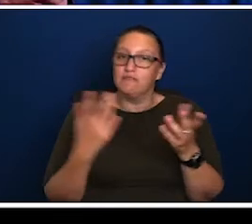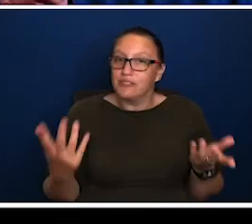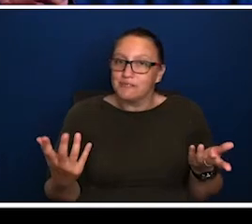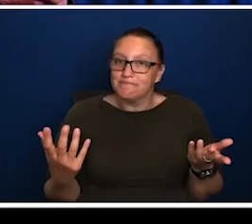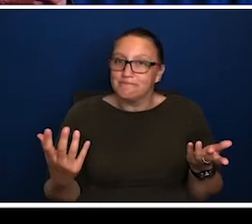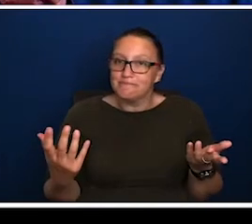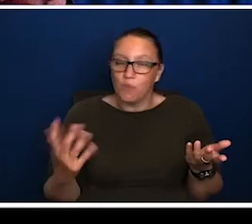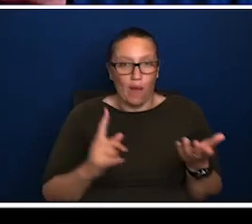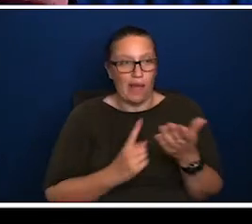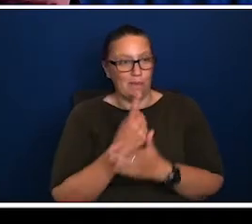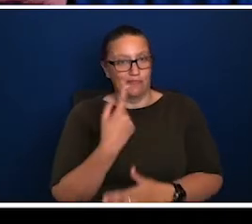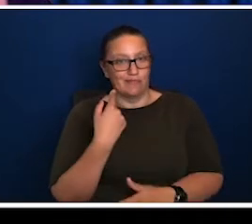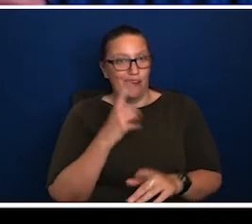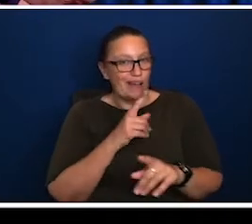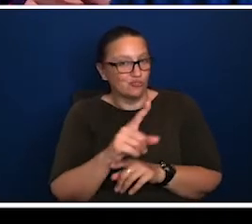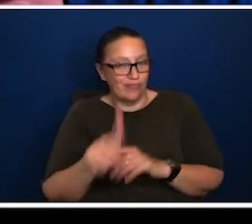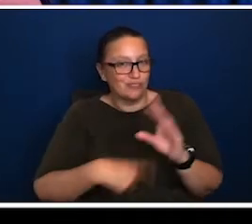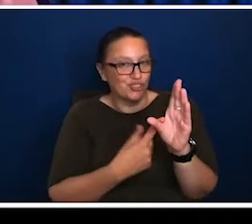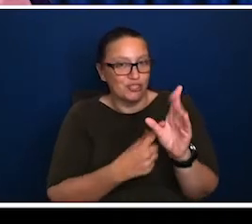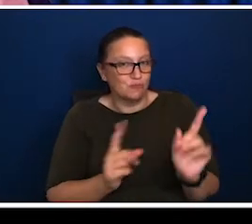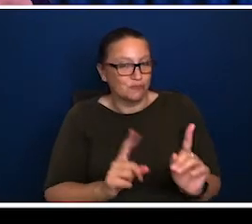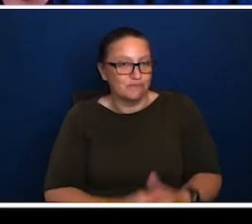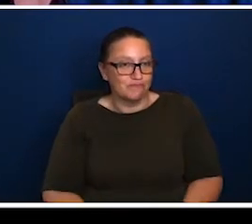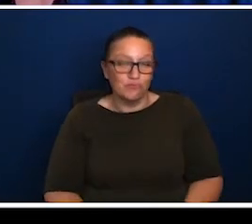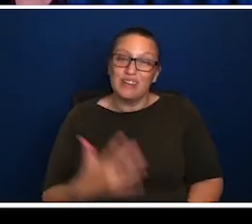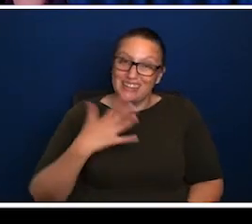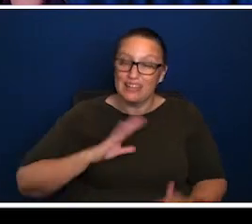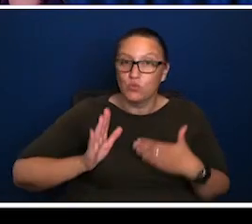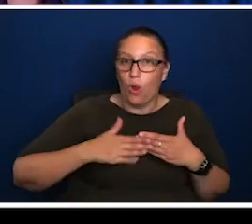of 2022. So what happens in the next year or so?